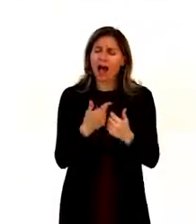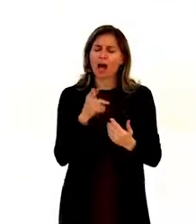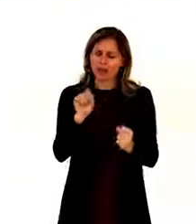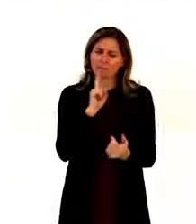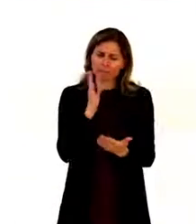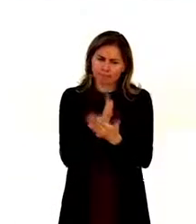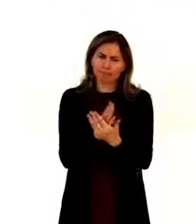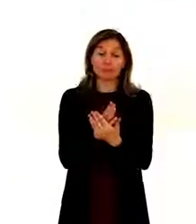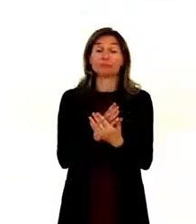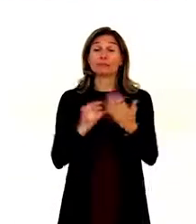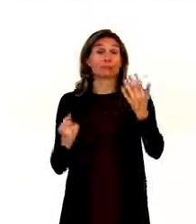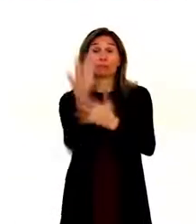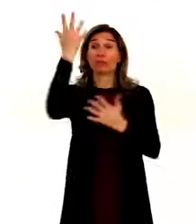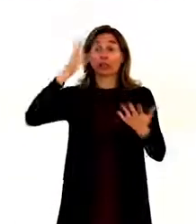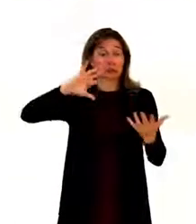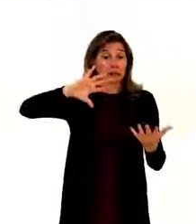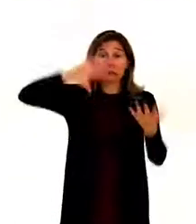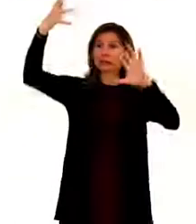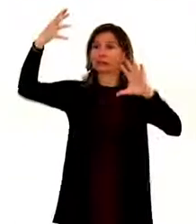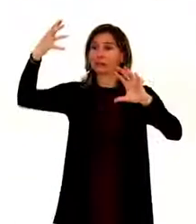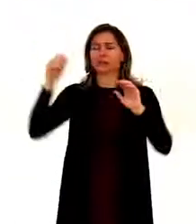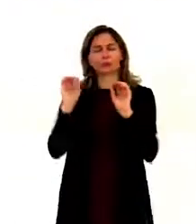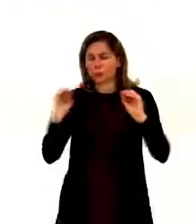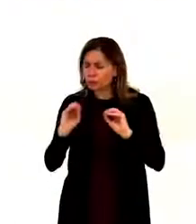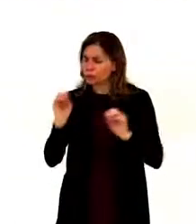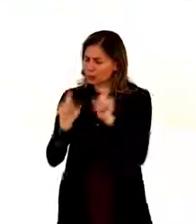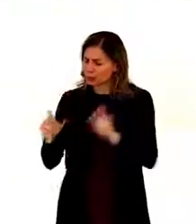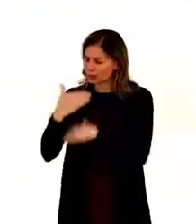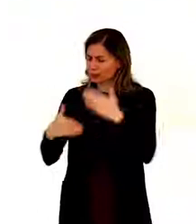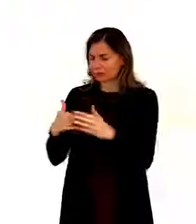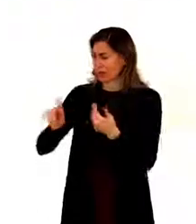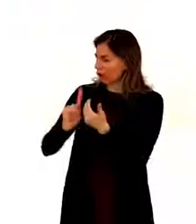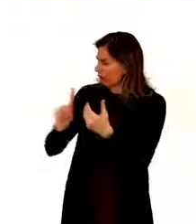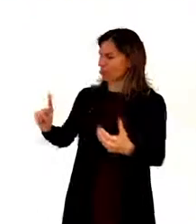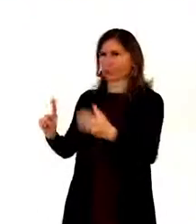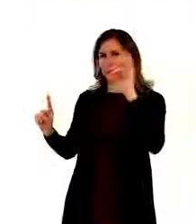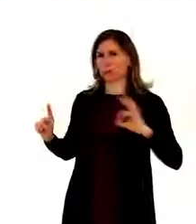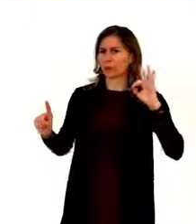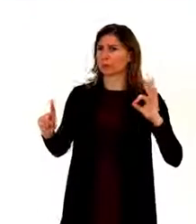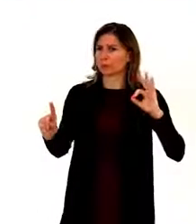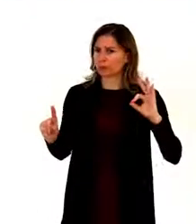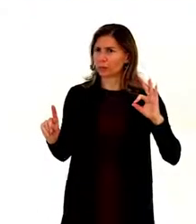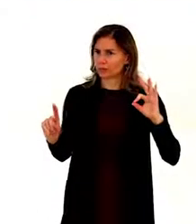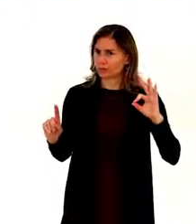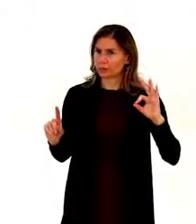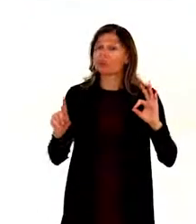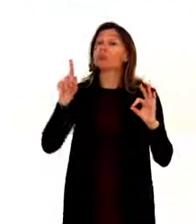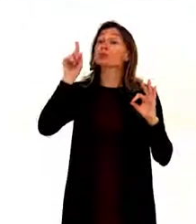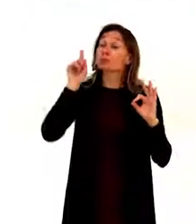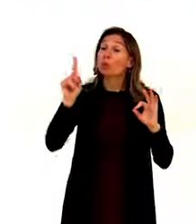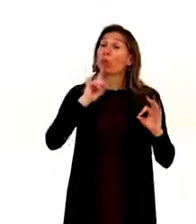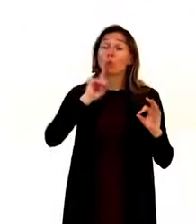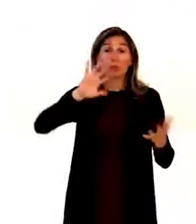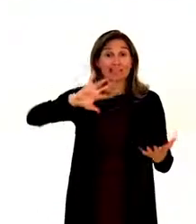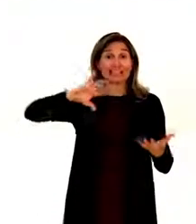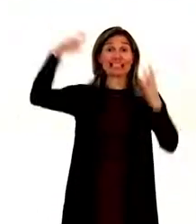in a situation of risk? We've got the Sandi protocol on disaster risk management later